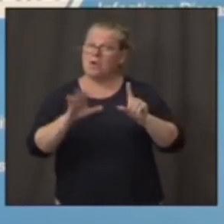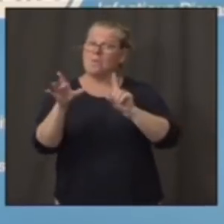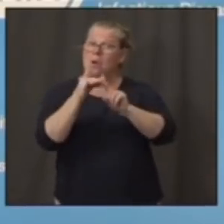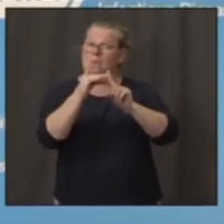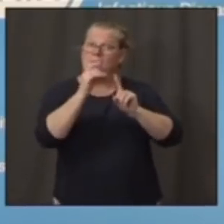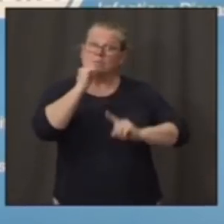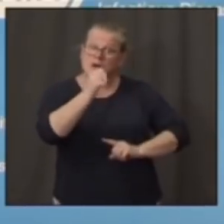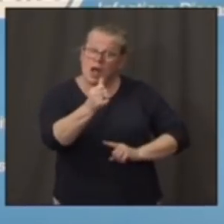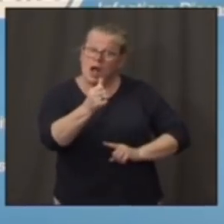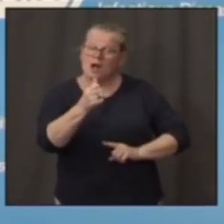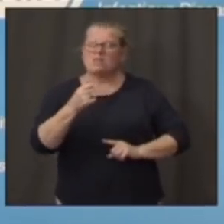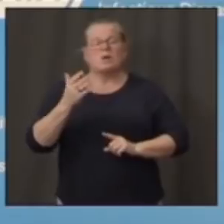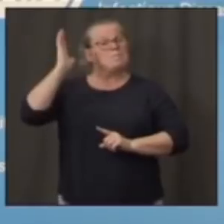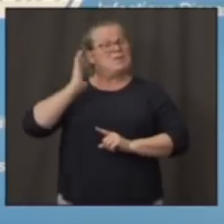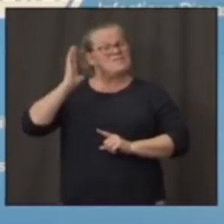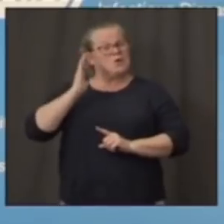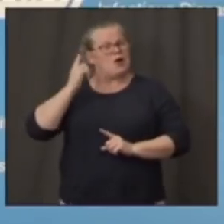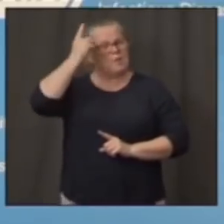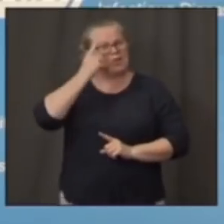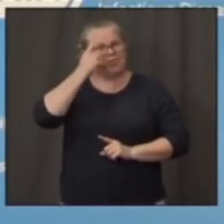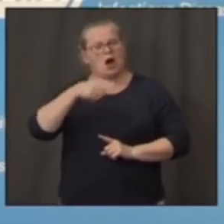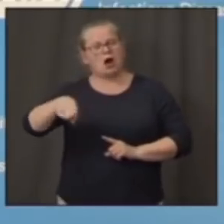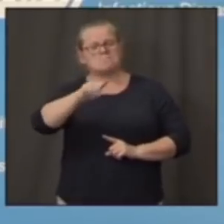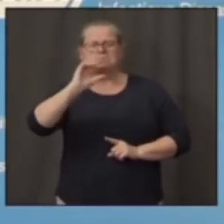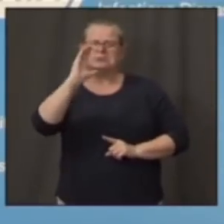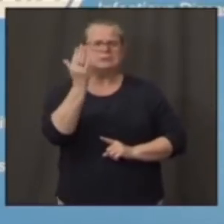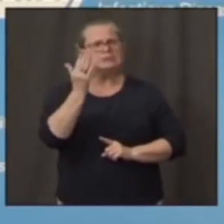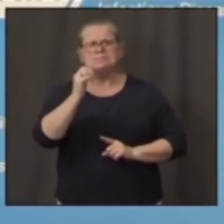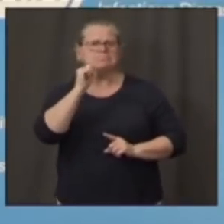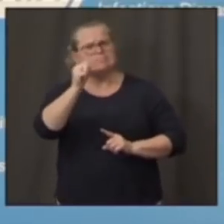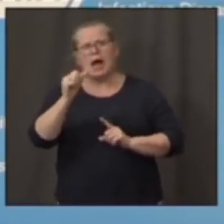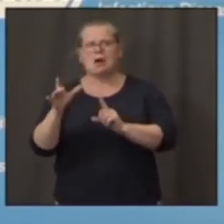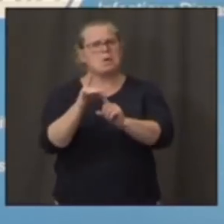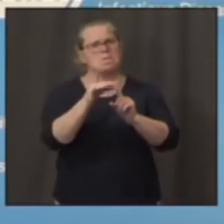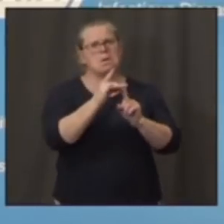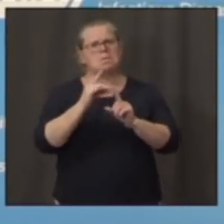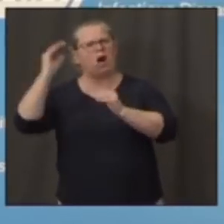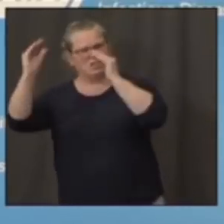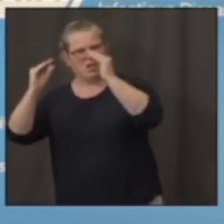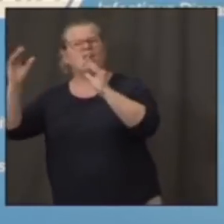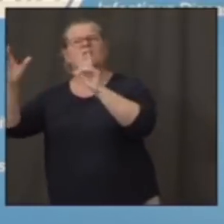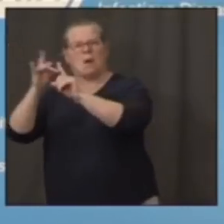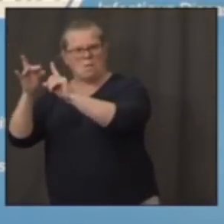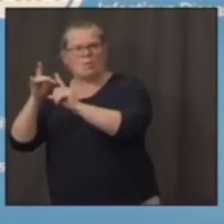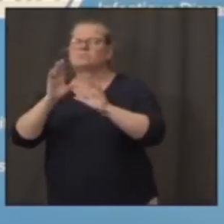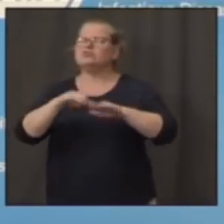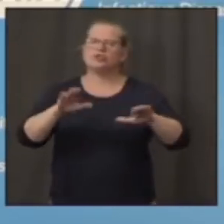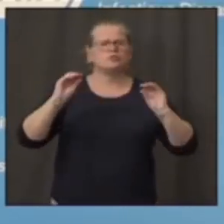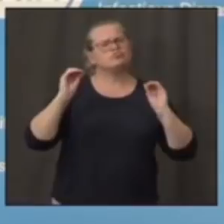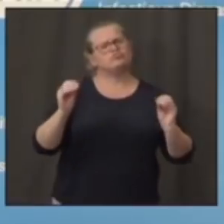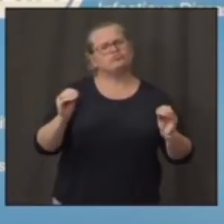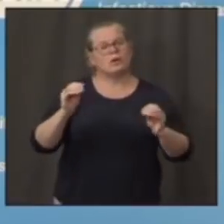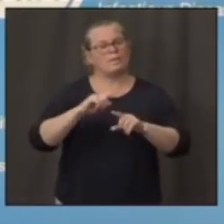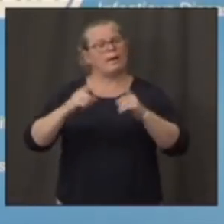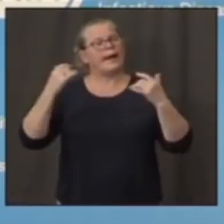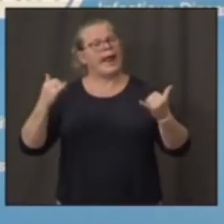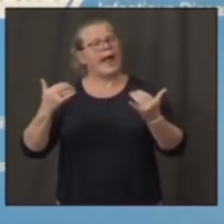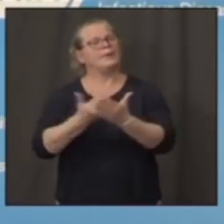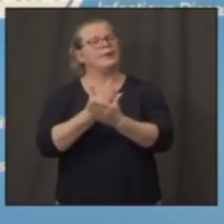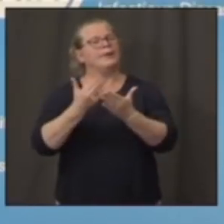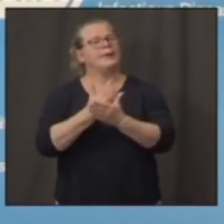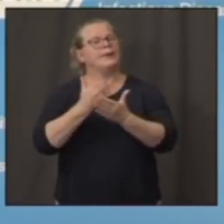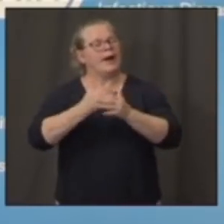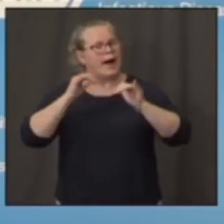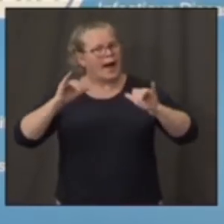studies have come out to show that when you look at serosurveys or look at even direct infection, that children